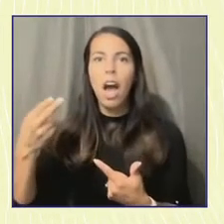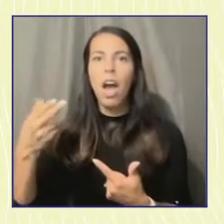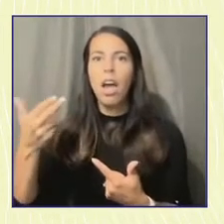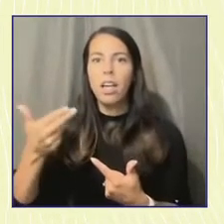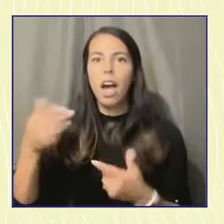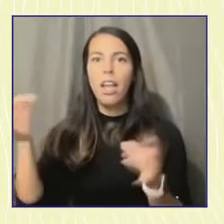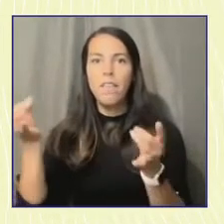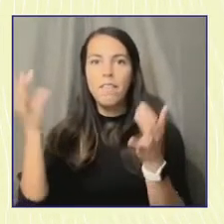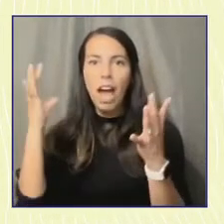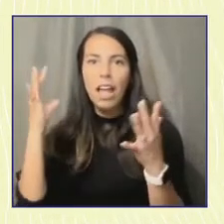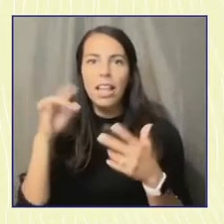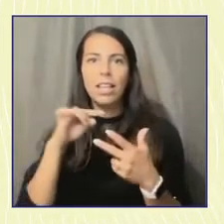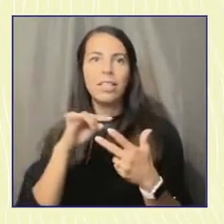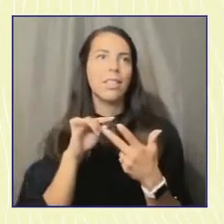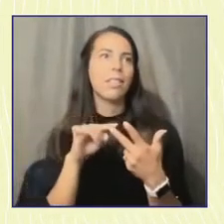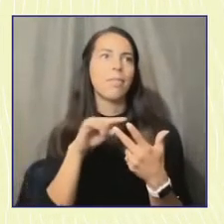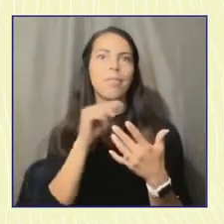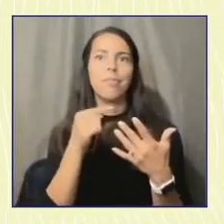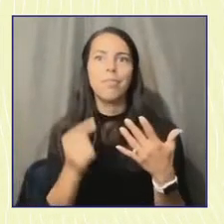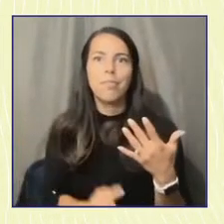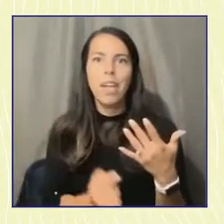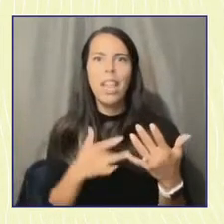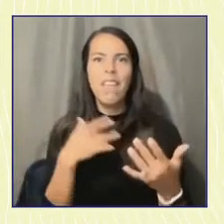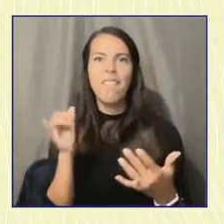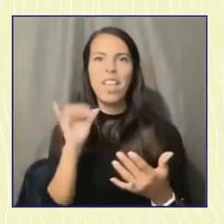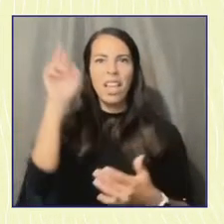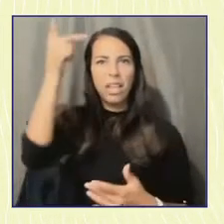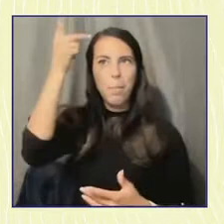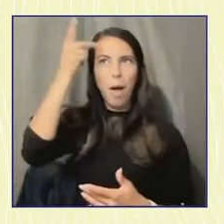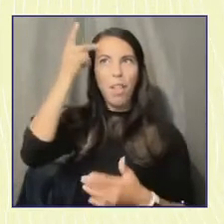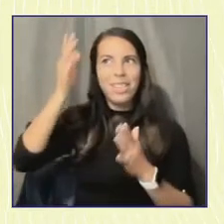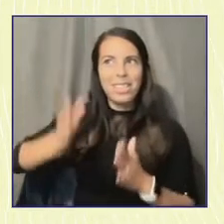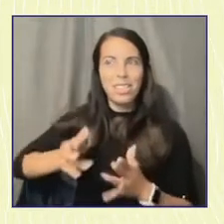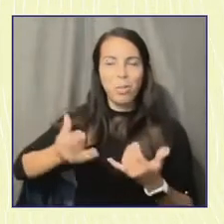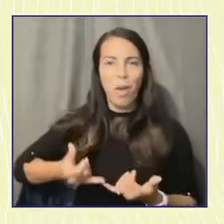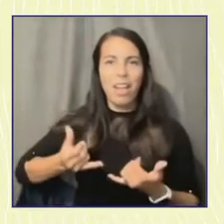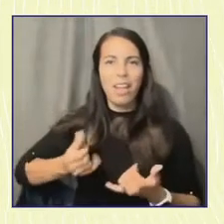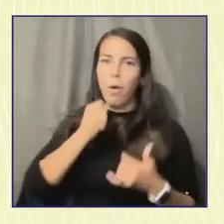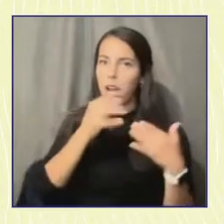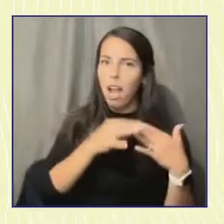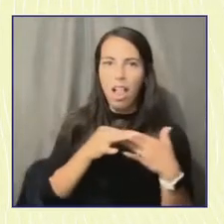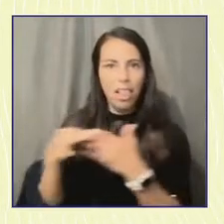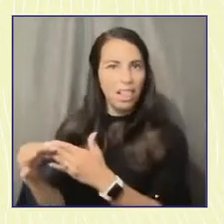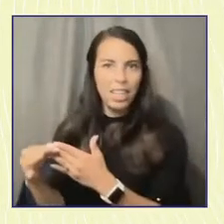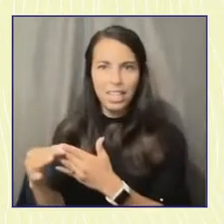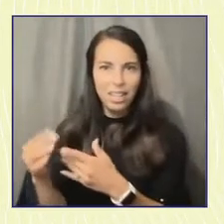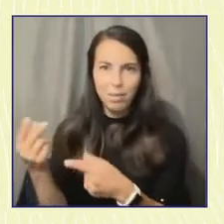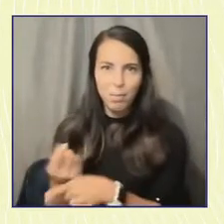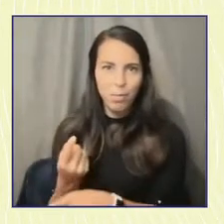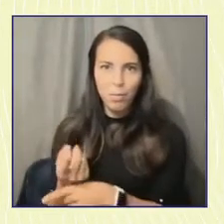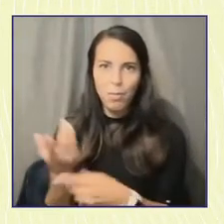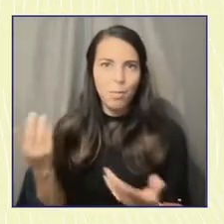they just feel like the politicians that they see in Congress just aren't meeting for the moment, or maybe in their state houses.